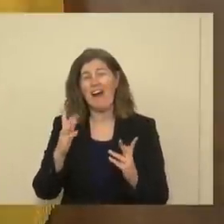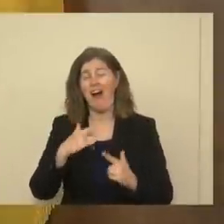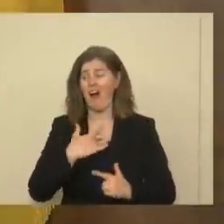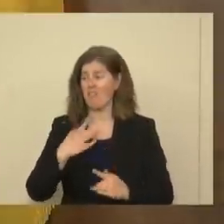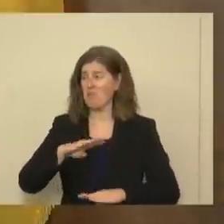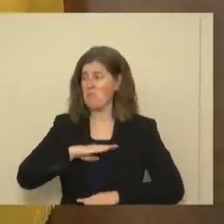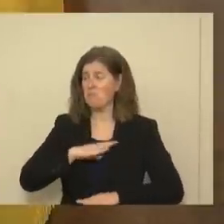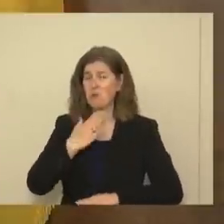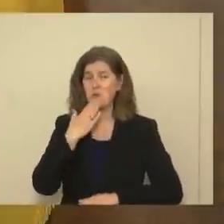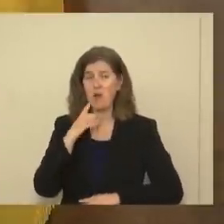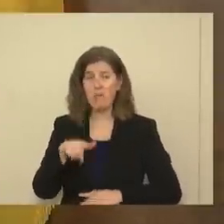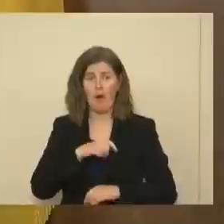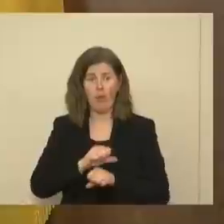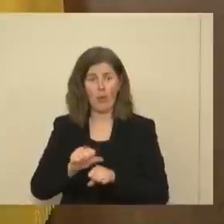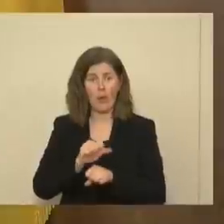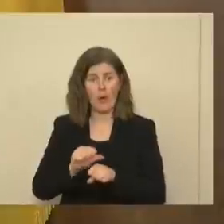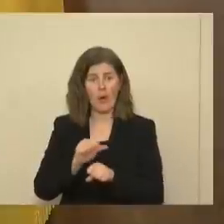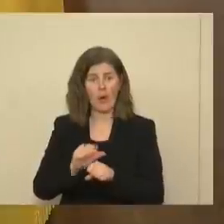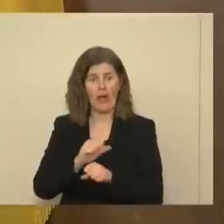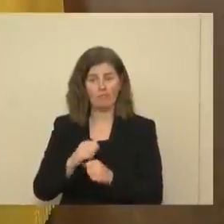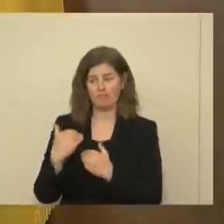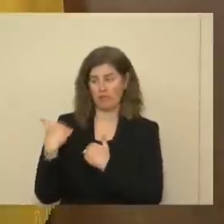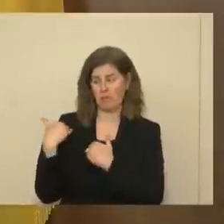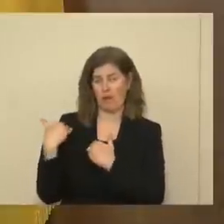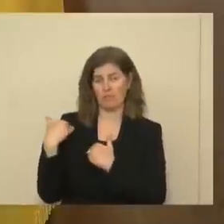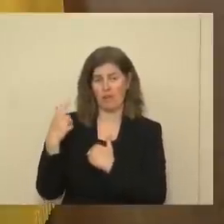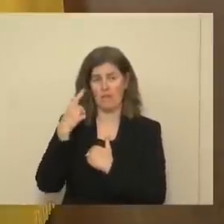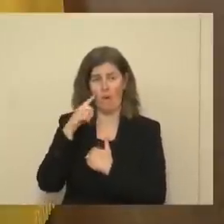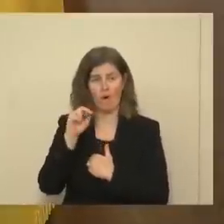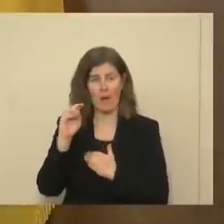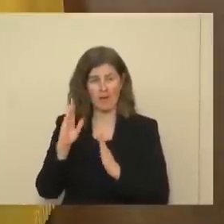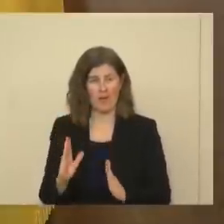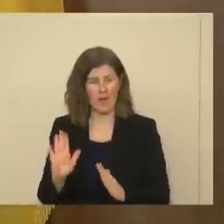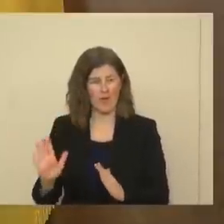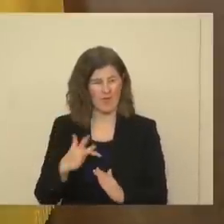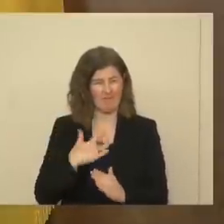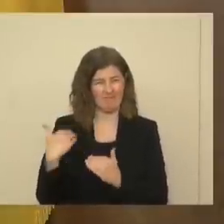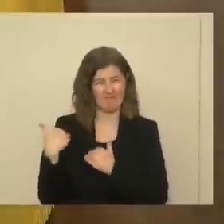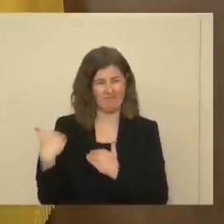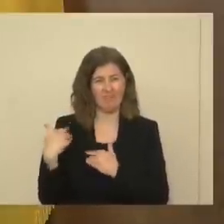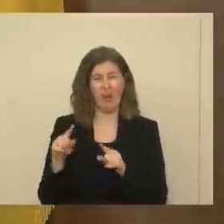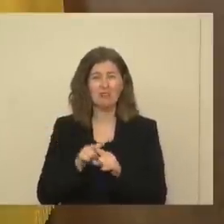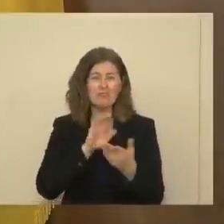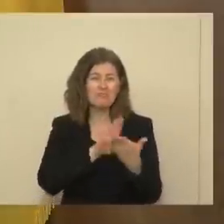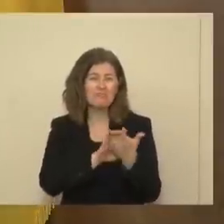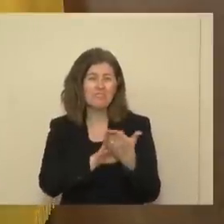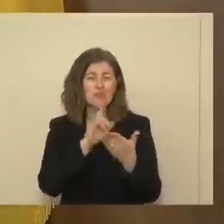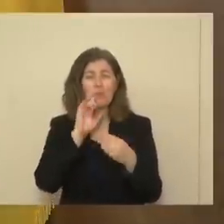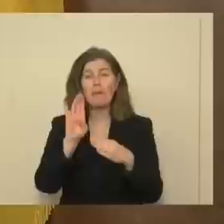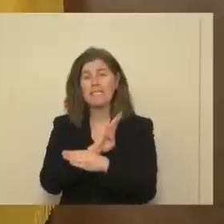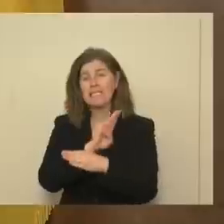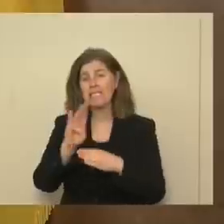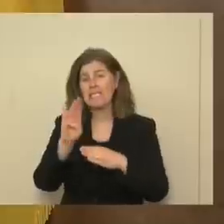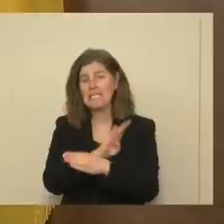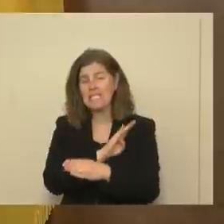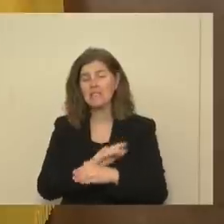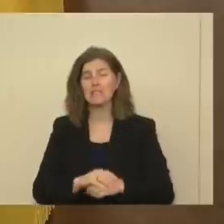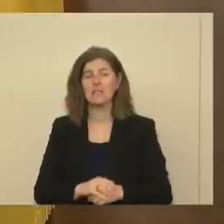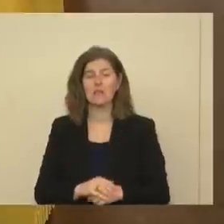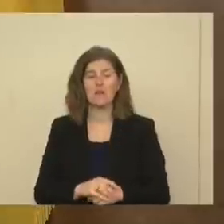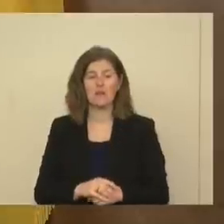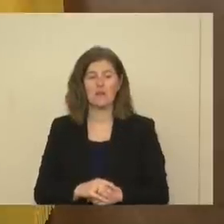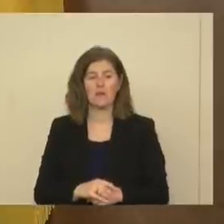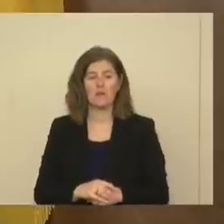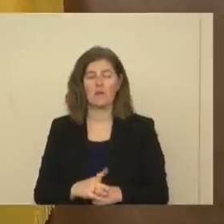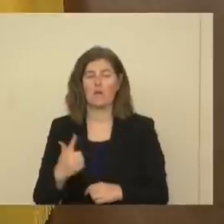good about the efforts and personal responsibility of New Mexicans. I also want to do a shout-out to businesses. We've